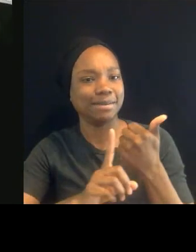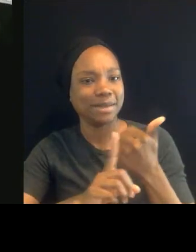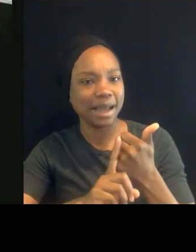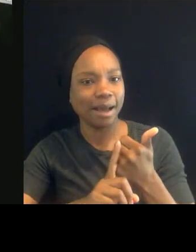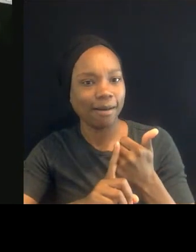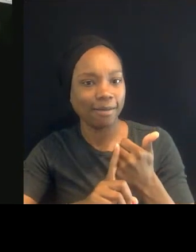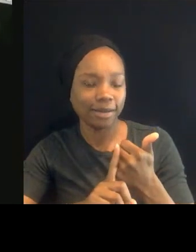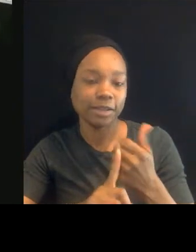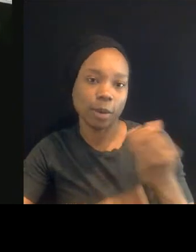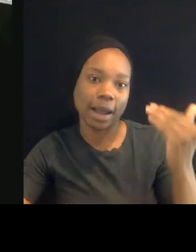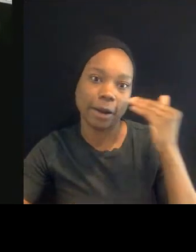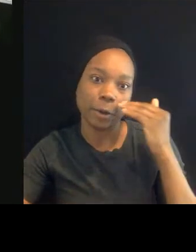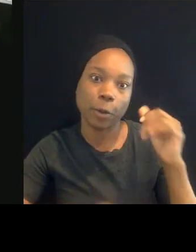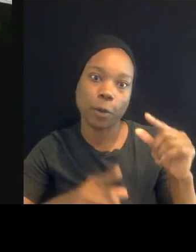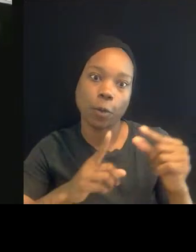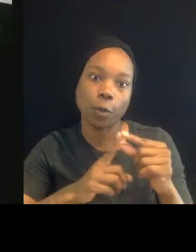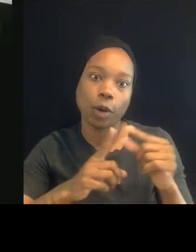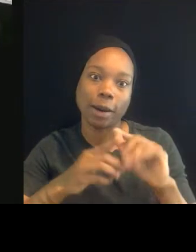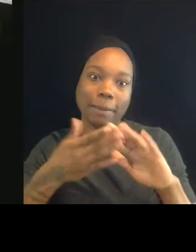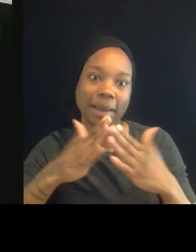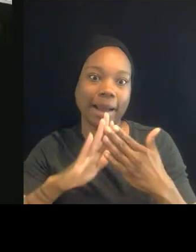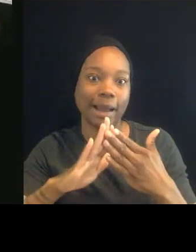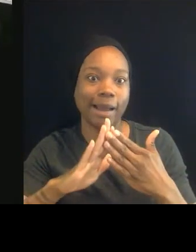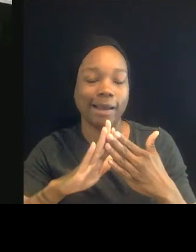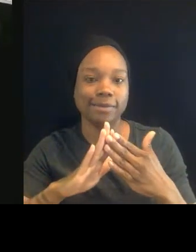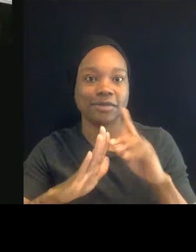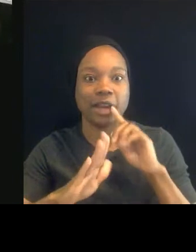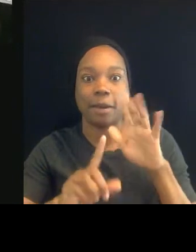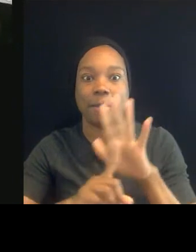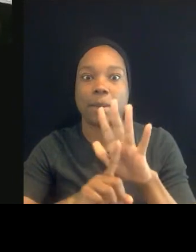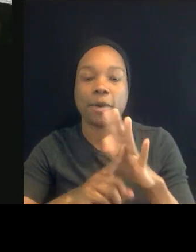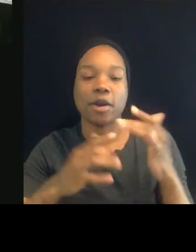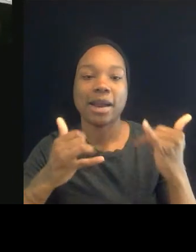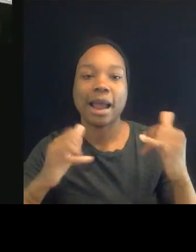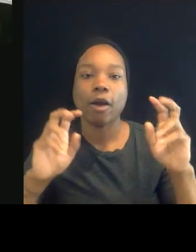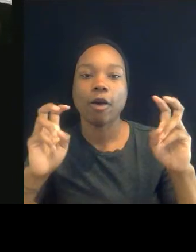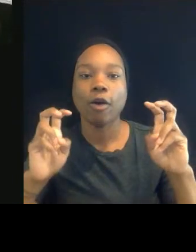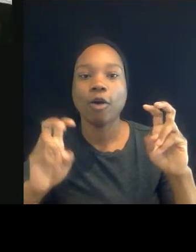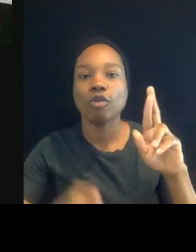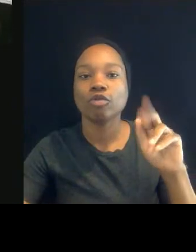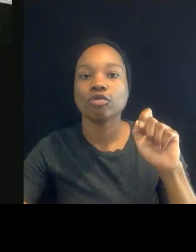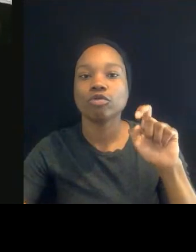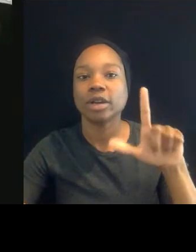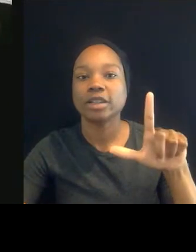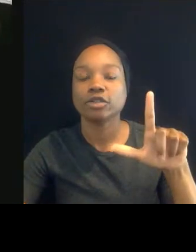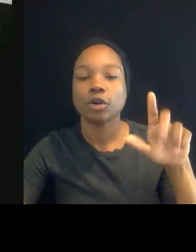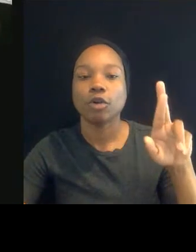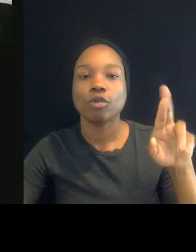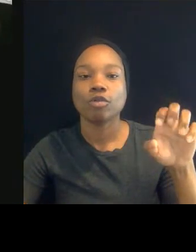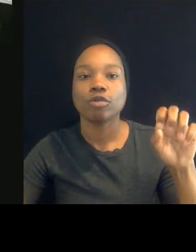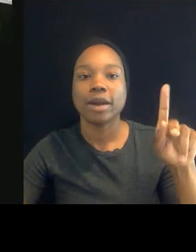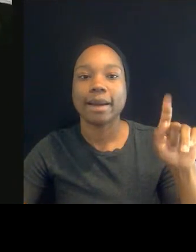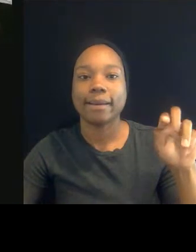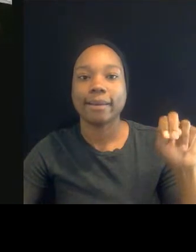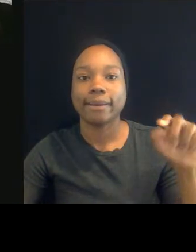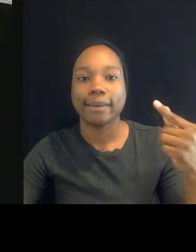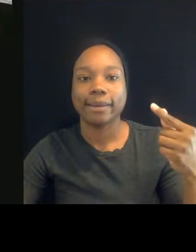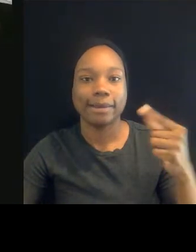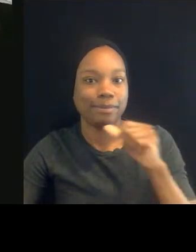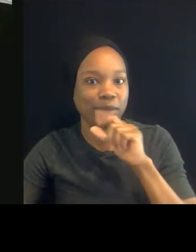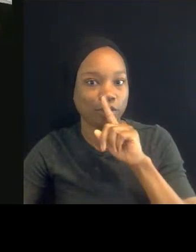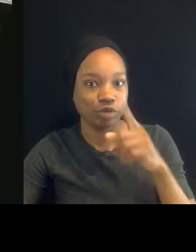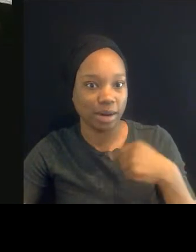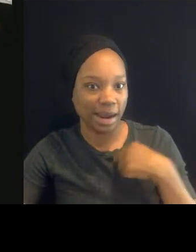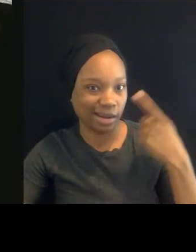popular, calling this a racial reckoning. I don't know if I agree with that word or the widespread use of it. Perhaps others could share their